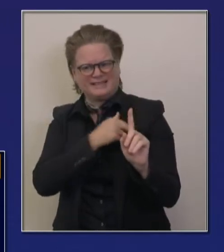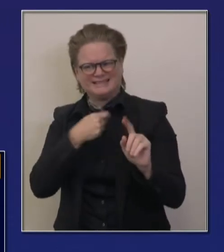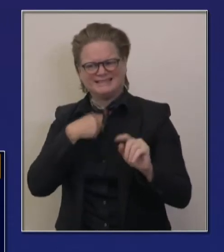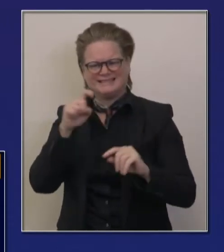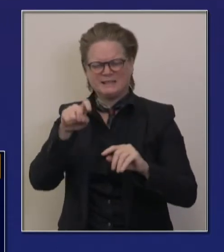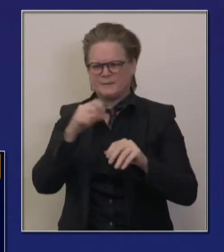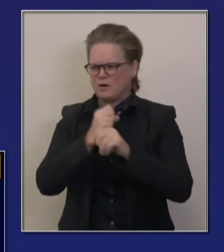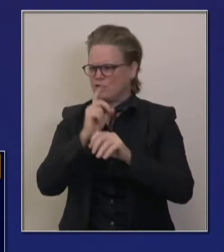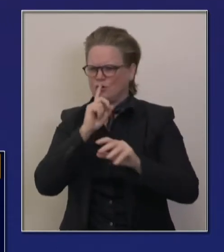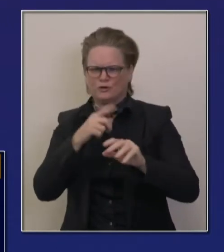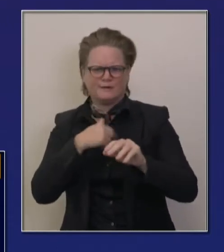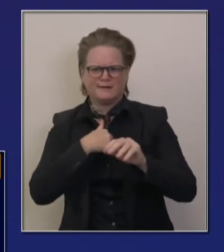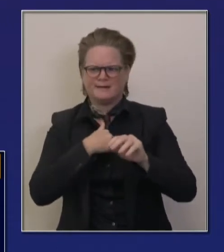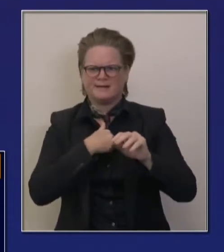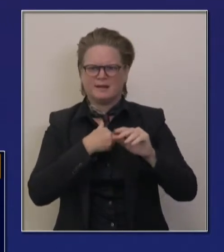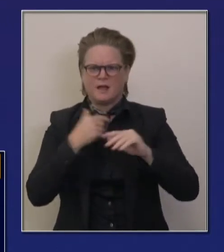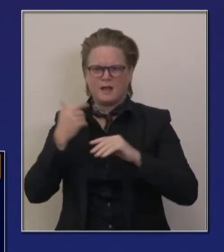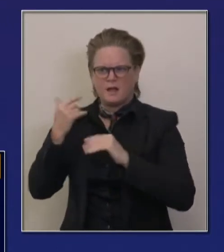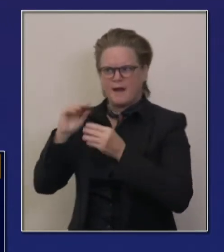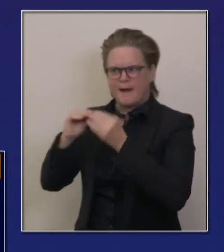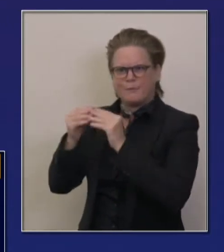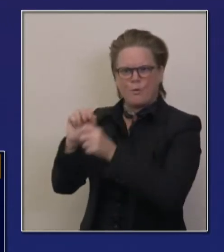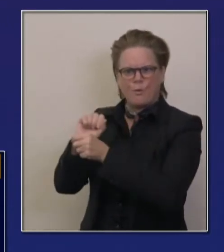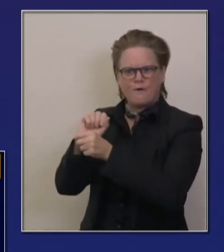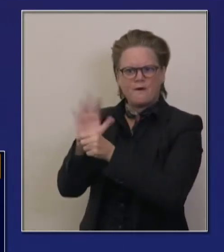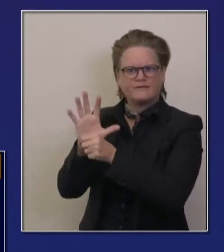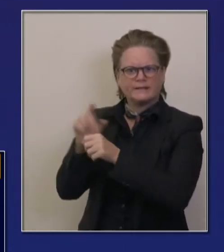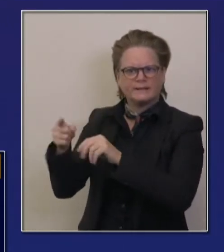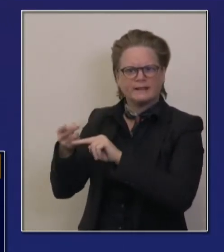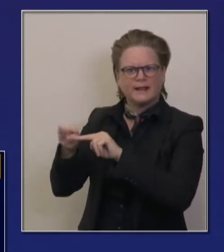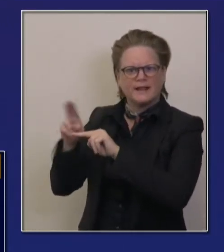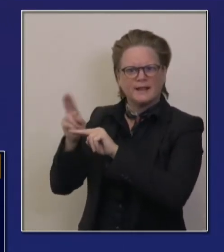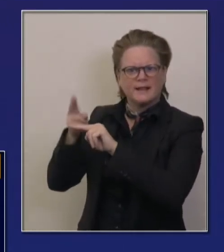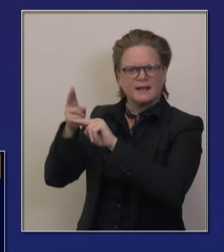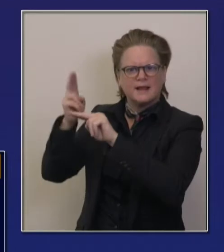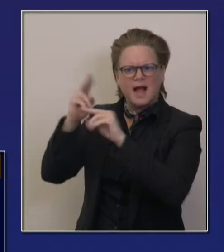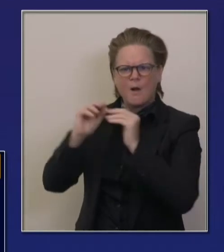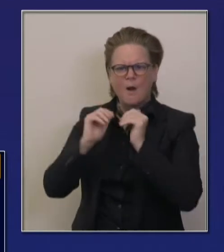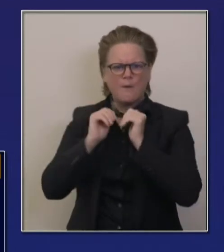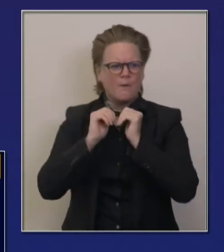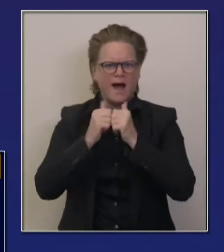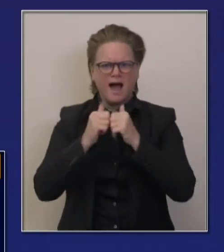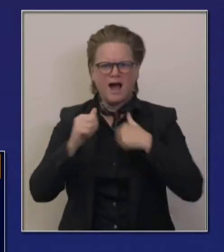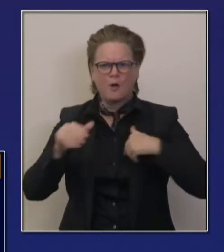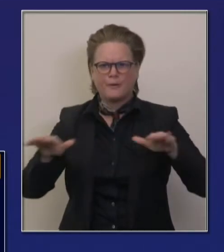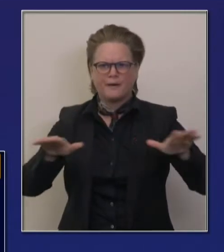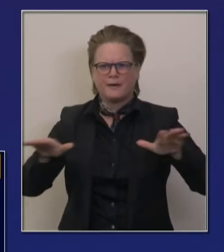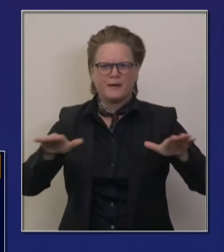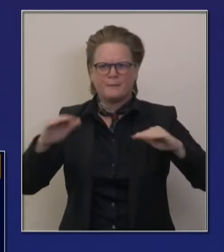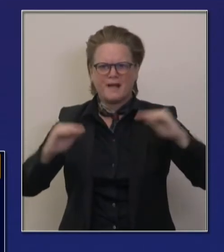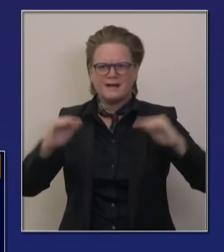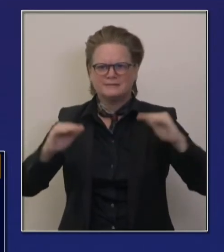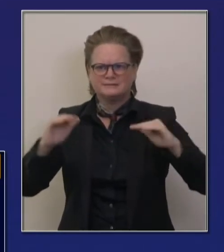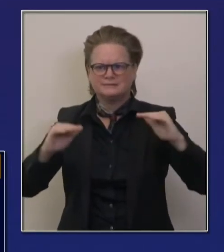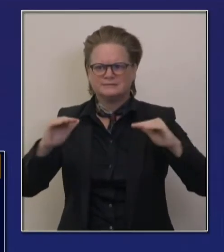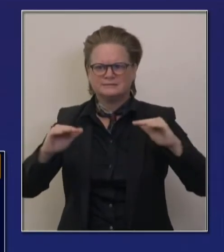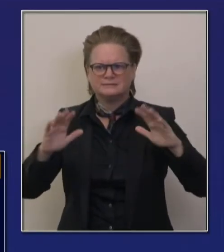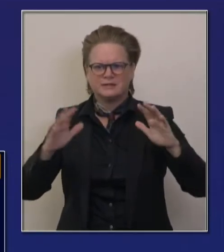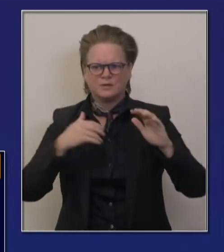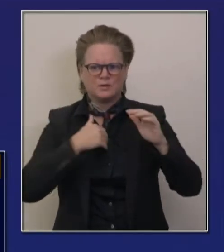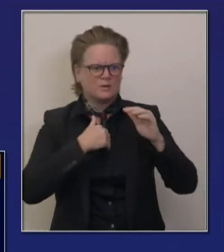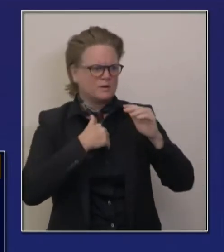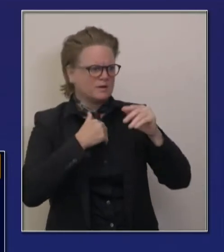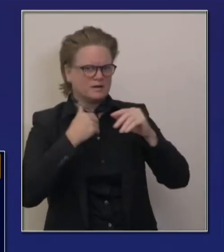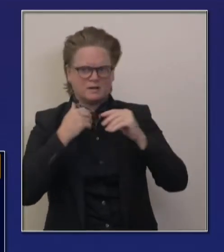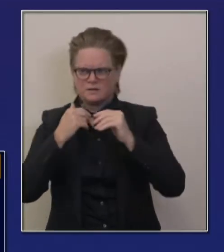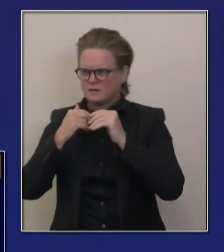capacity above and beyond those 74,000 beds, and also reduce by decompressing the existing